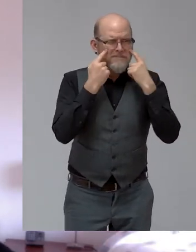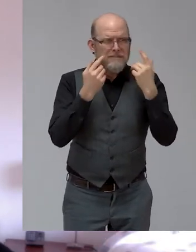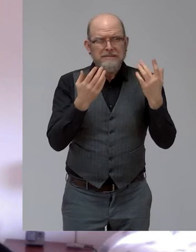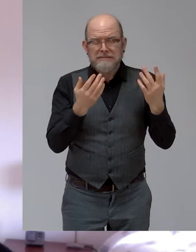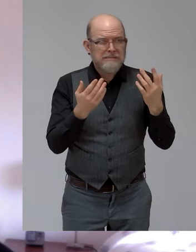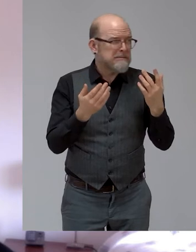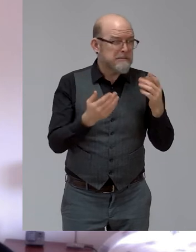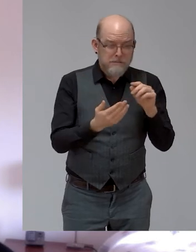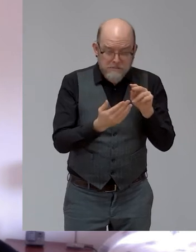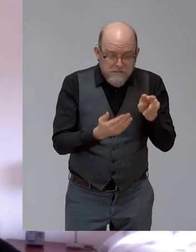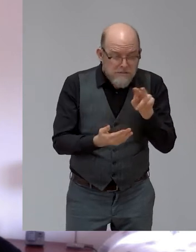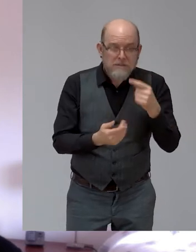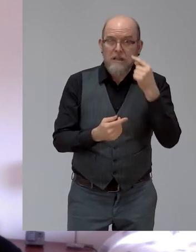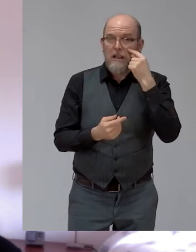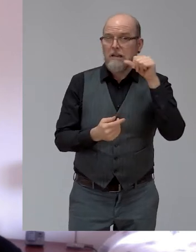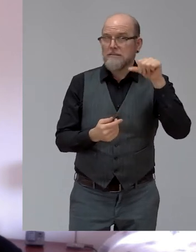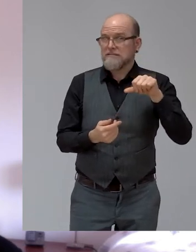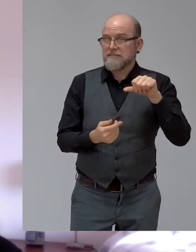works beautifully, right?